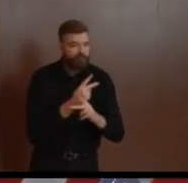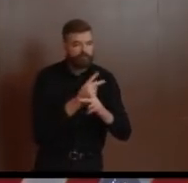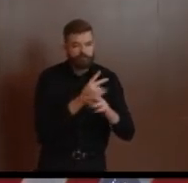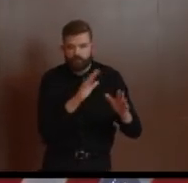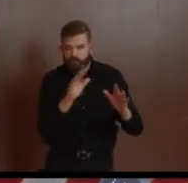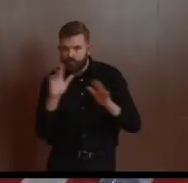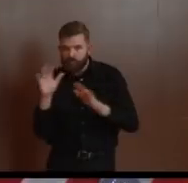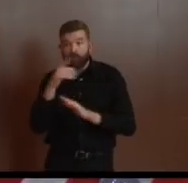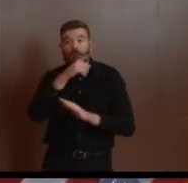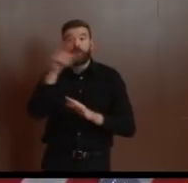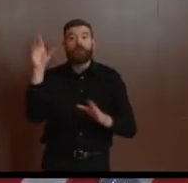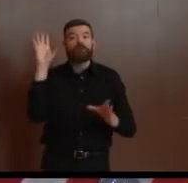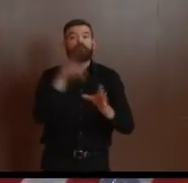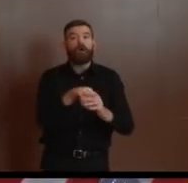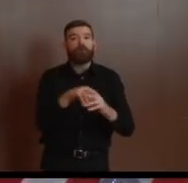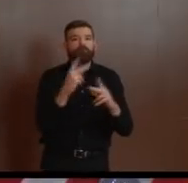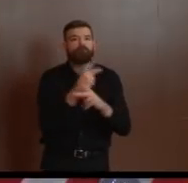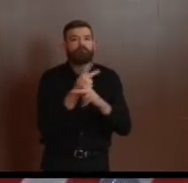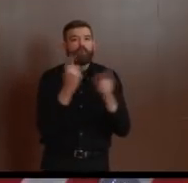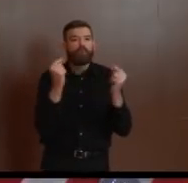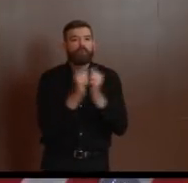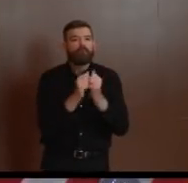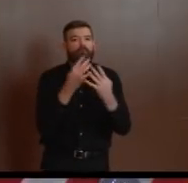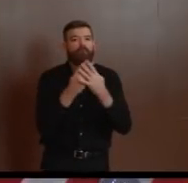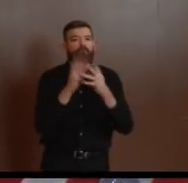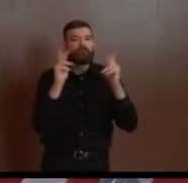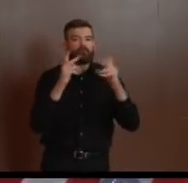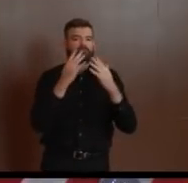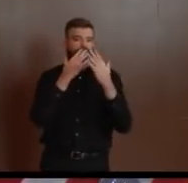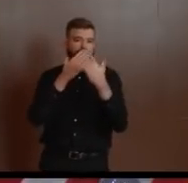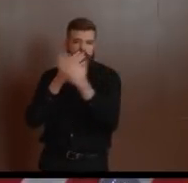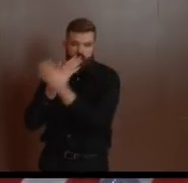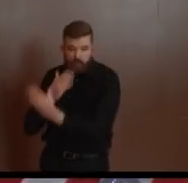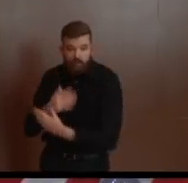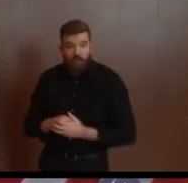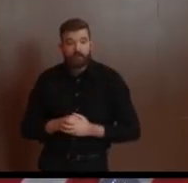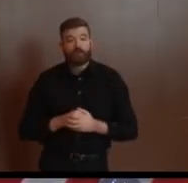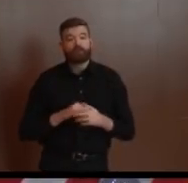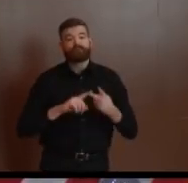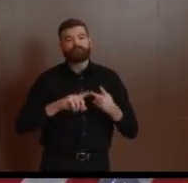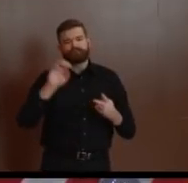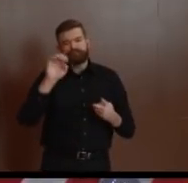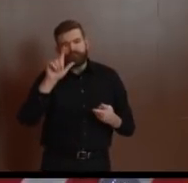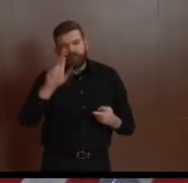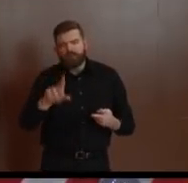as well, ACLU, your own office, the 21 county prosecutors.